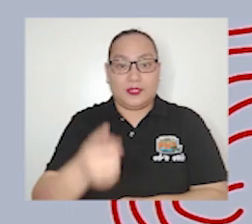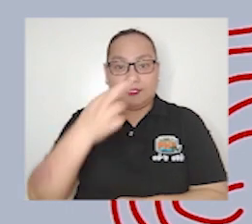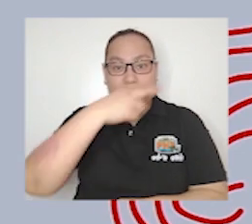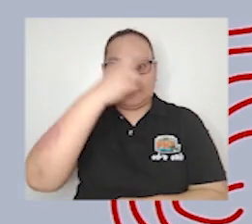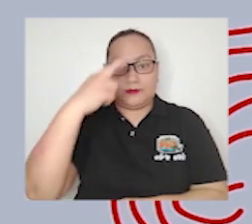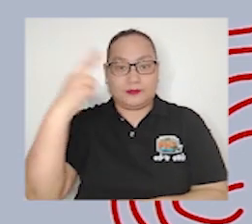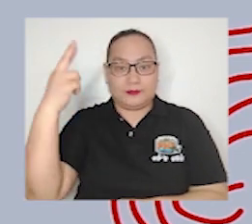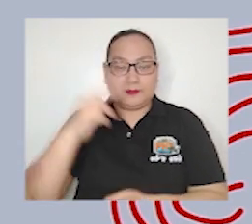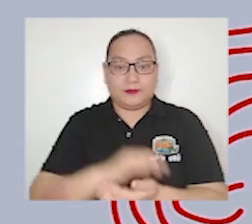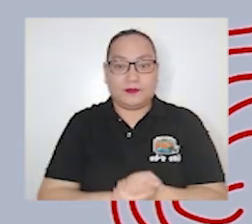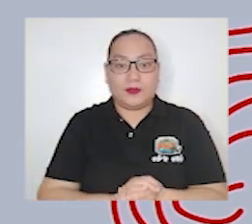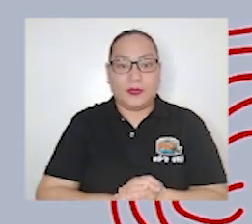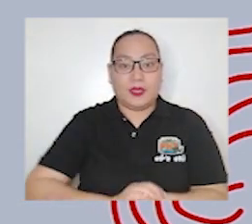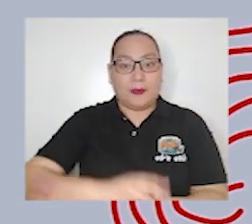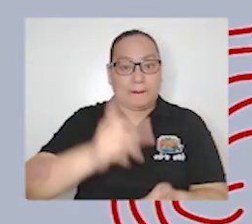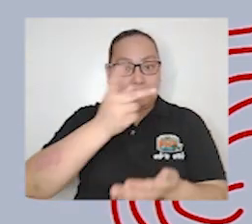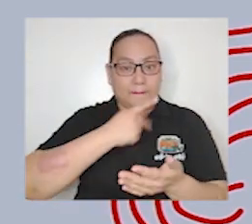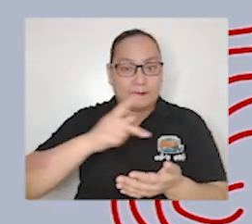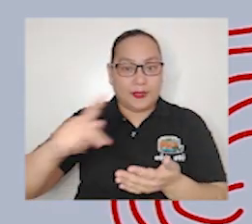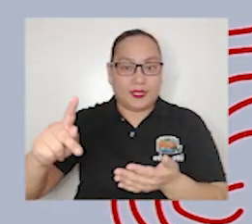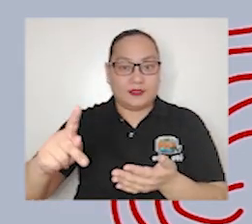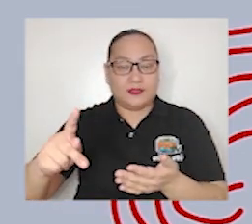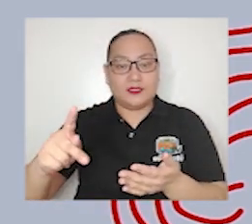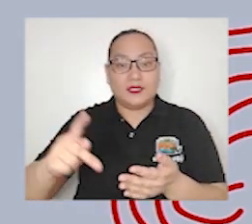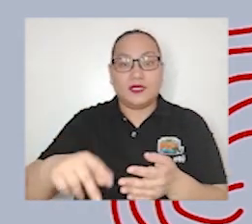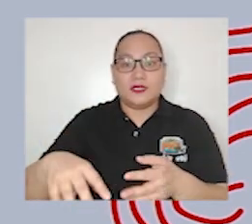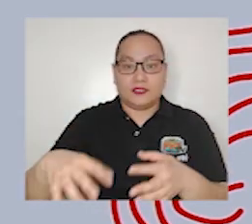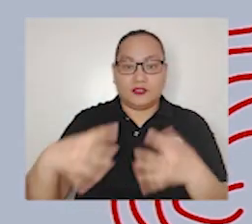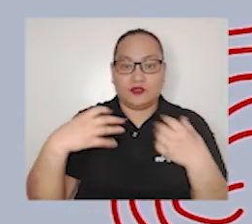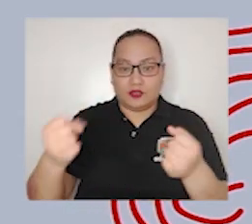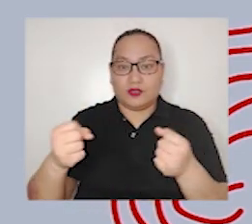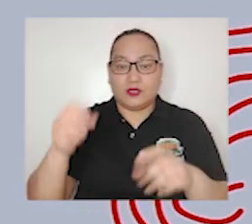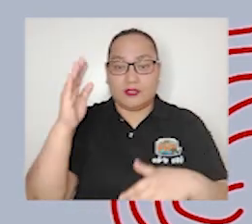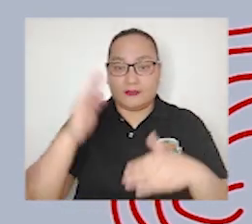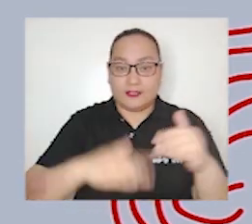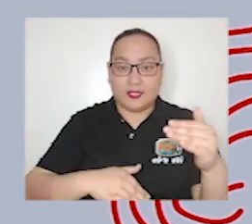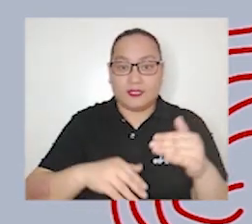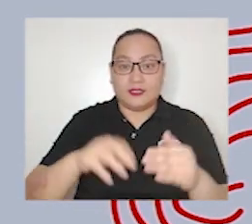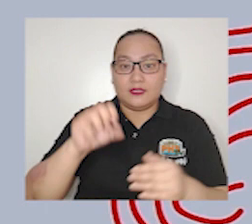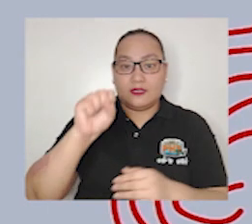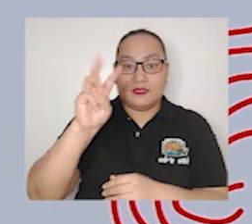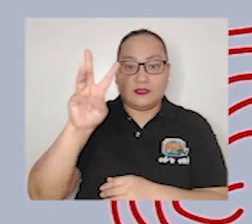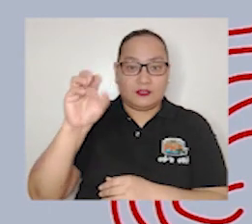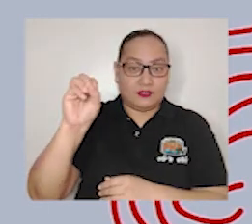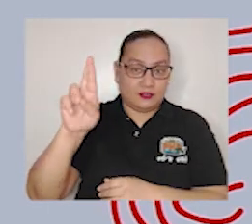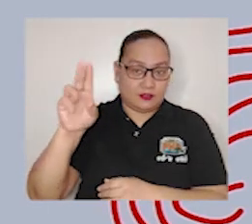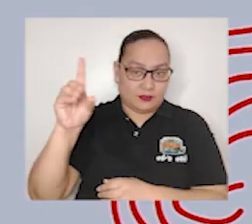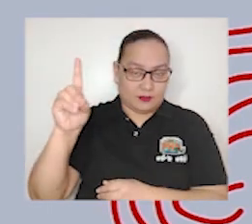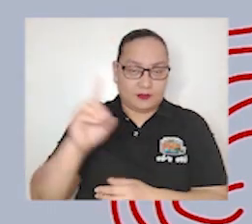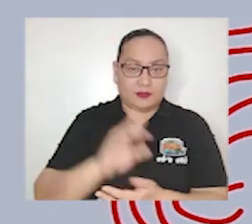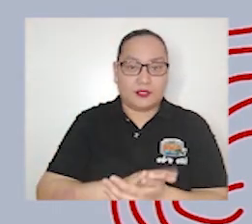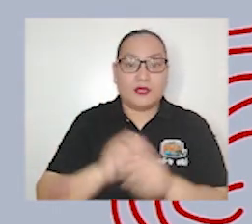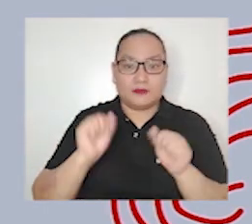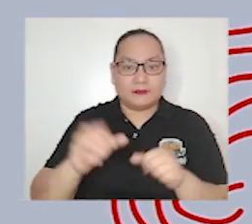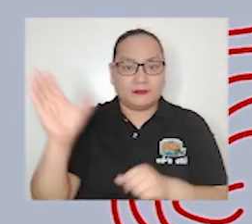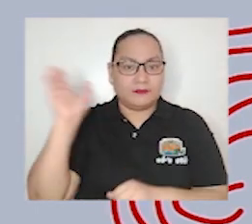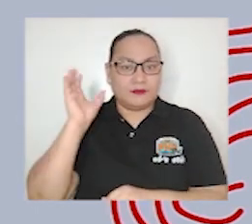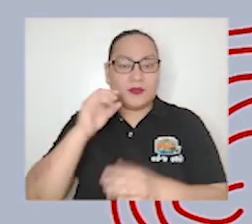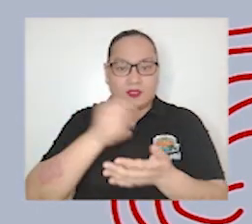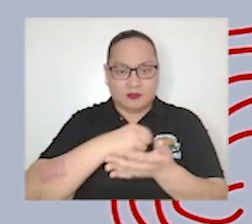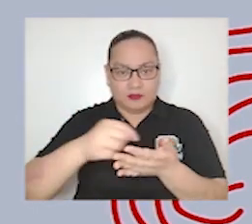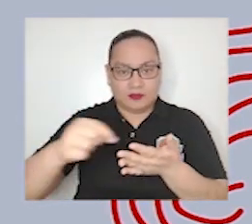said the pen is mightier than the sword they don't have to stage a war to be heard their